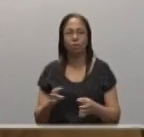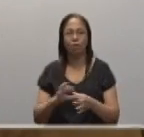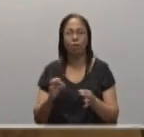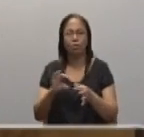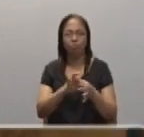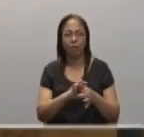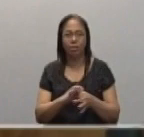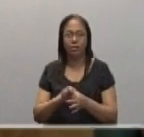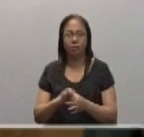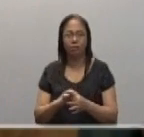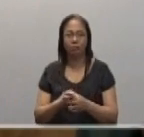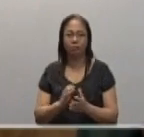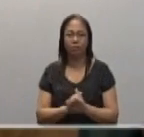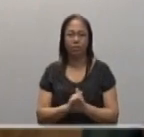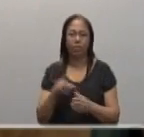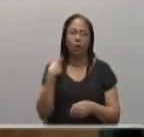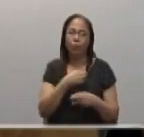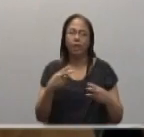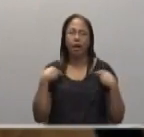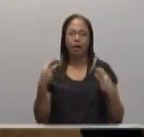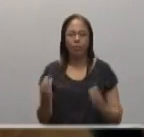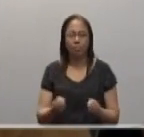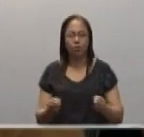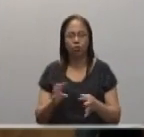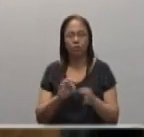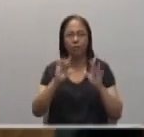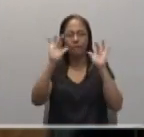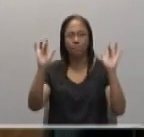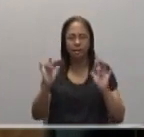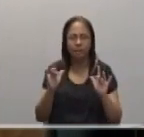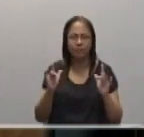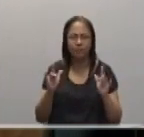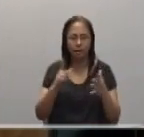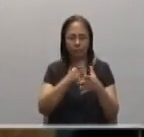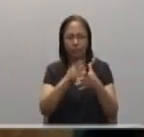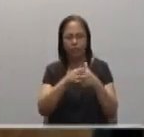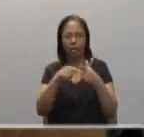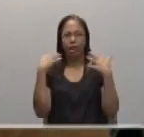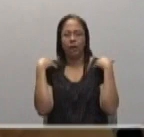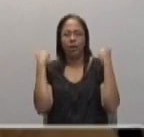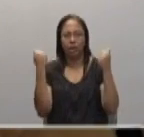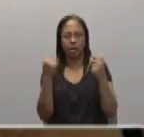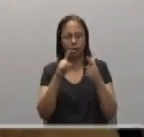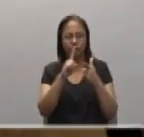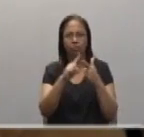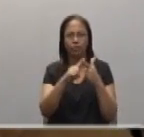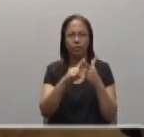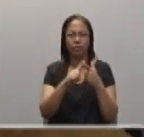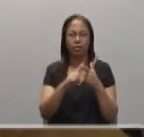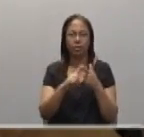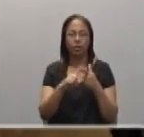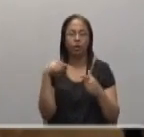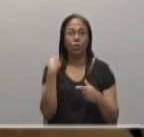mercy, beside the ministry of healing and other ministry, we have this important ministry in our